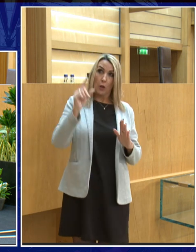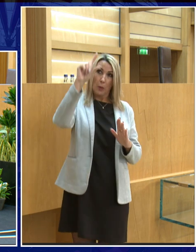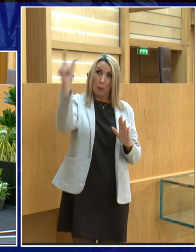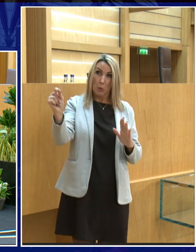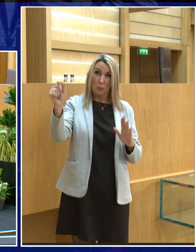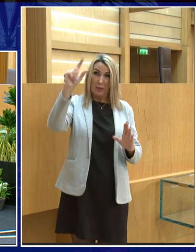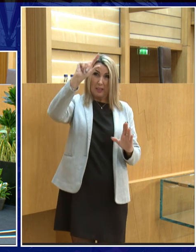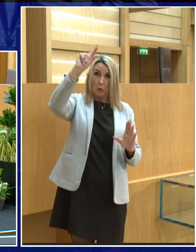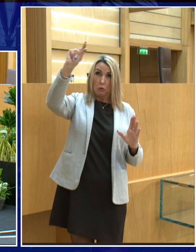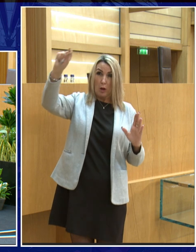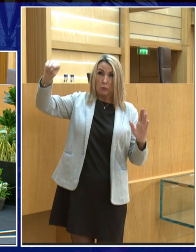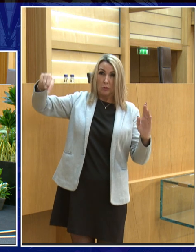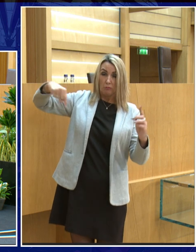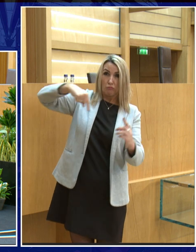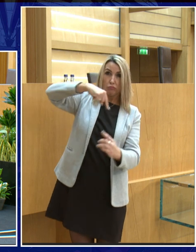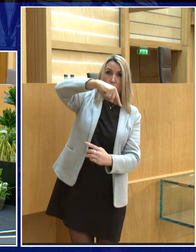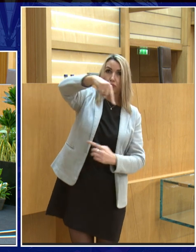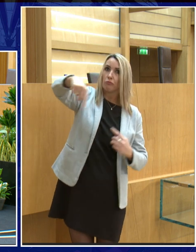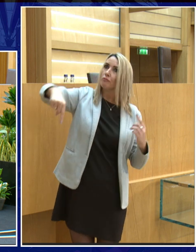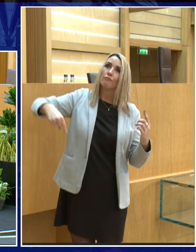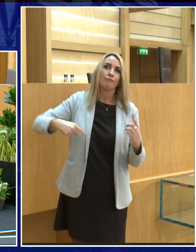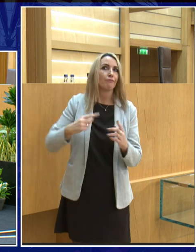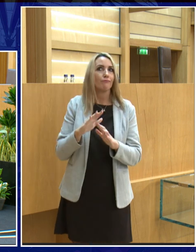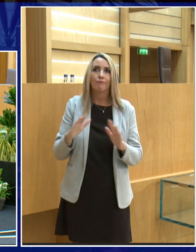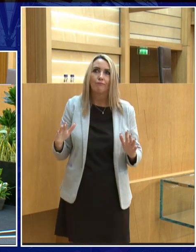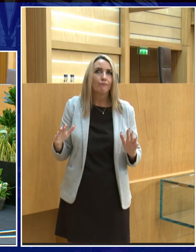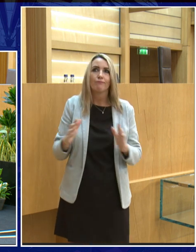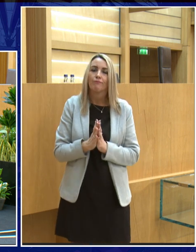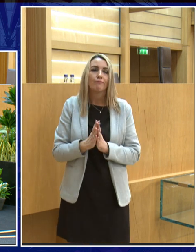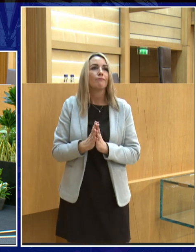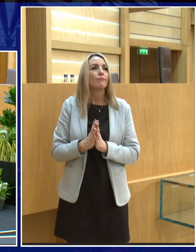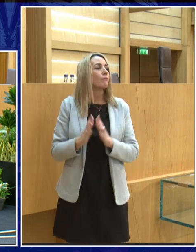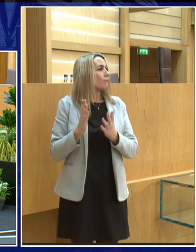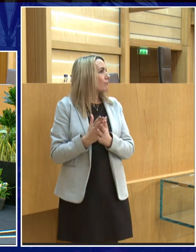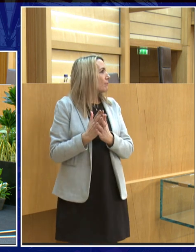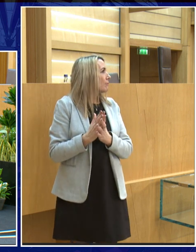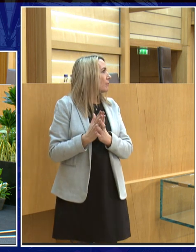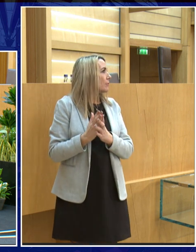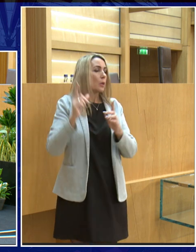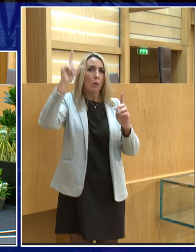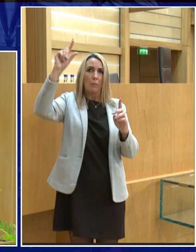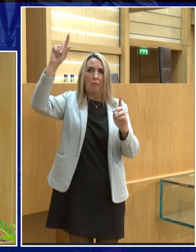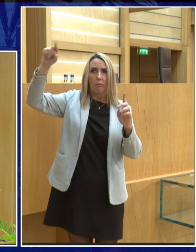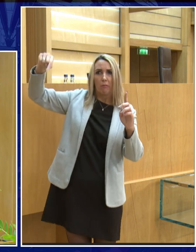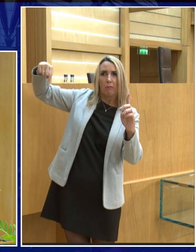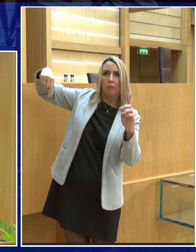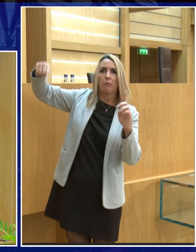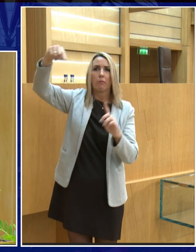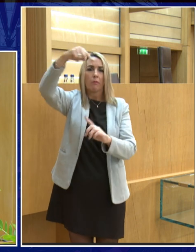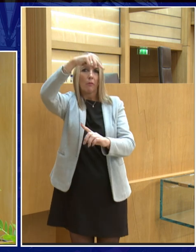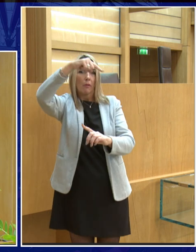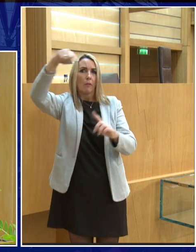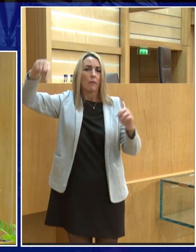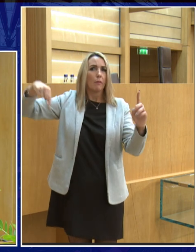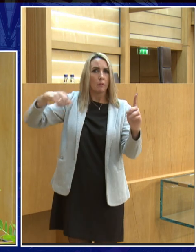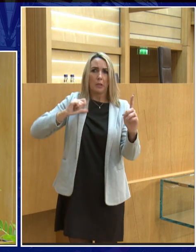goes around the earth in a circular orbit but it doesn't the moon actually goes around in an orbit which is slightly squished everything that orbits so the